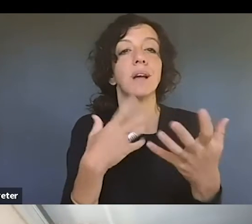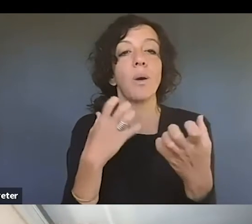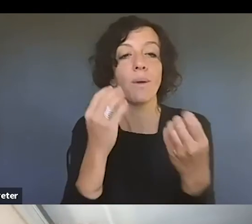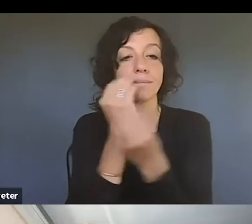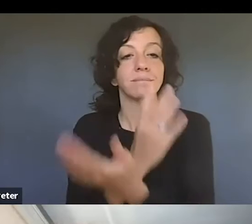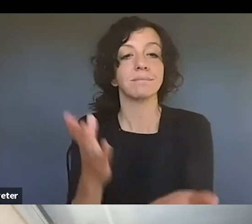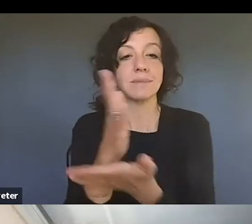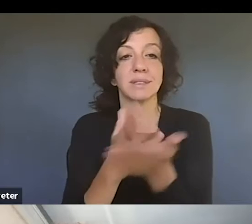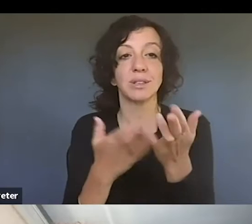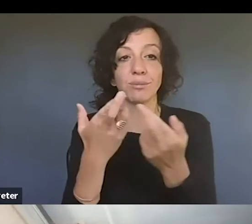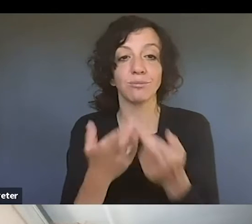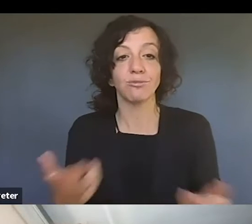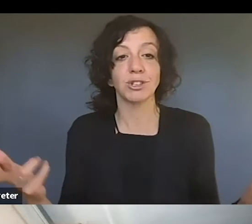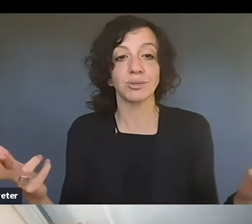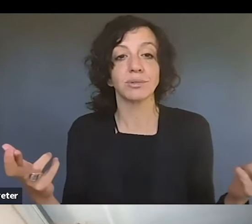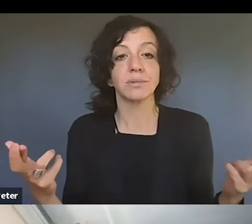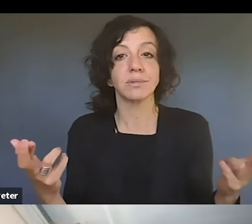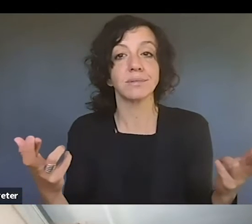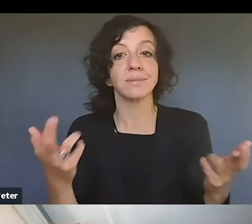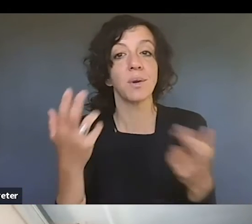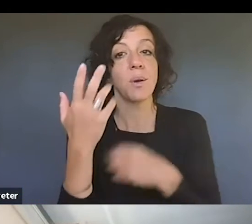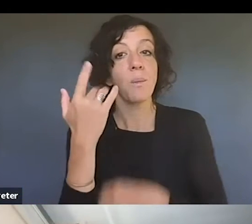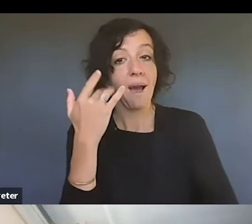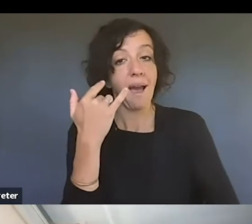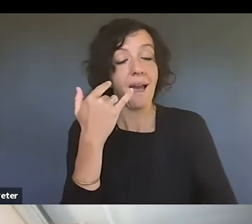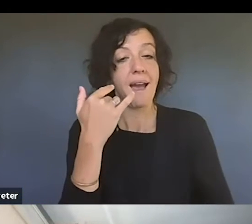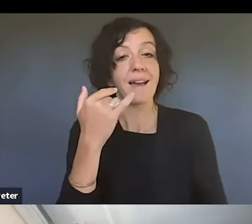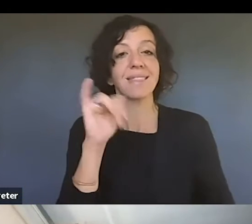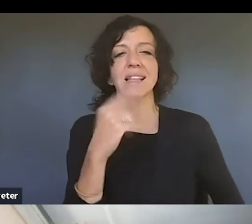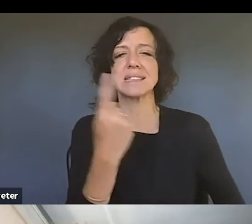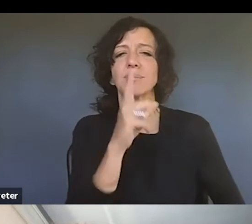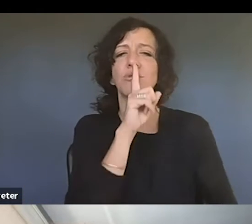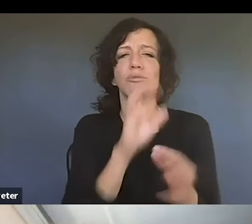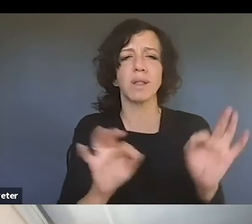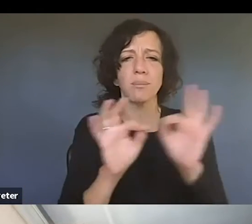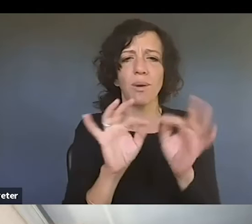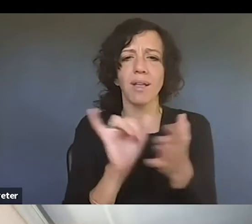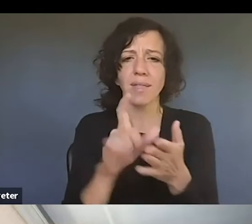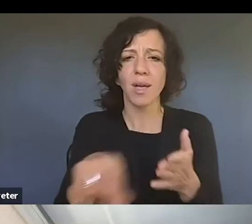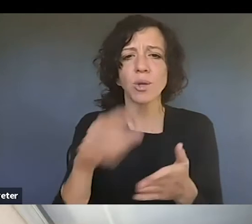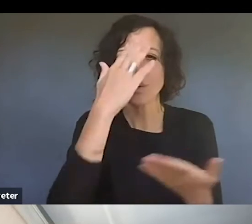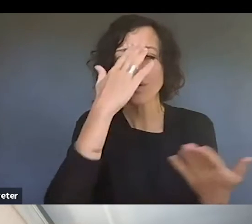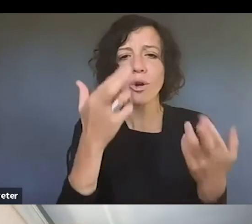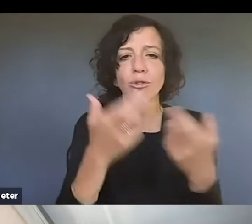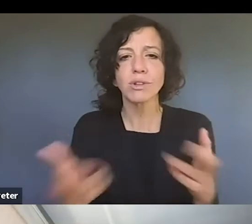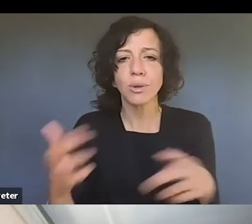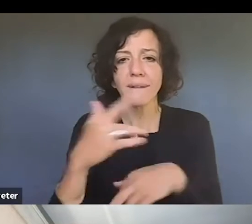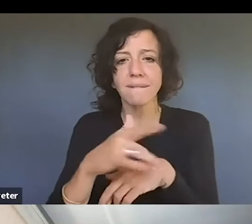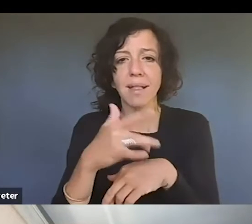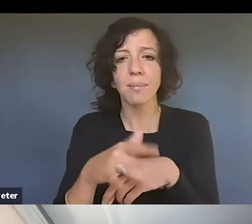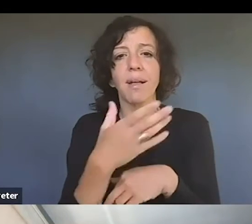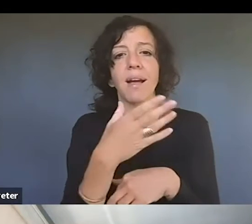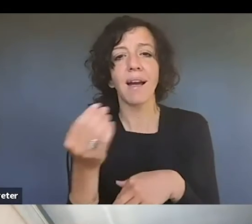some resources because, um, that's one thing that I think is very important, that people know what resources are available and that you know how to access them.